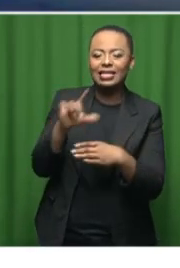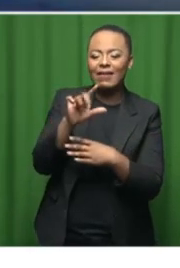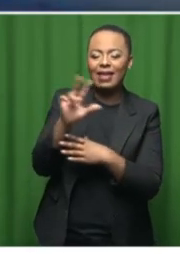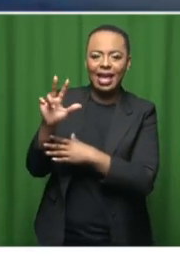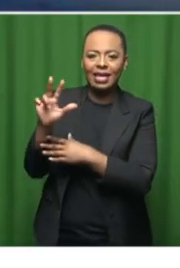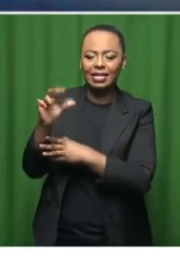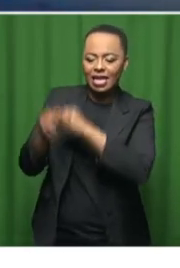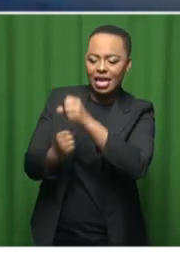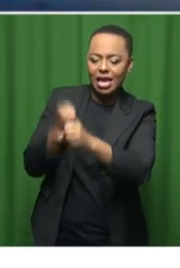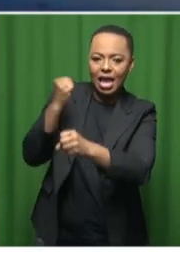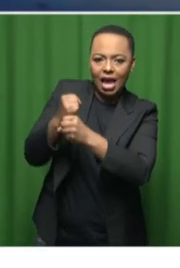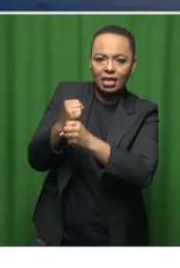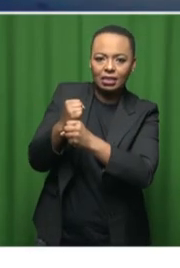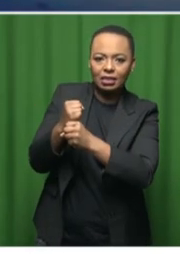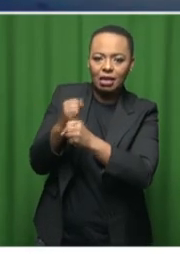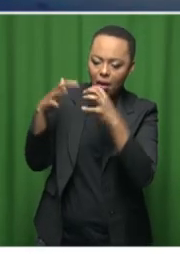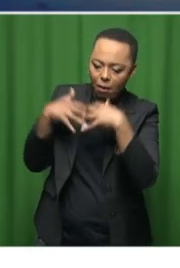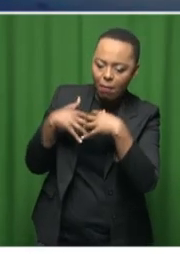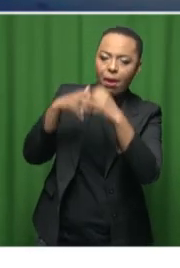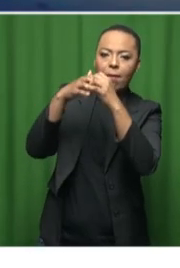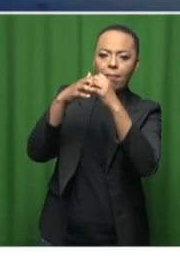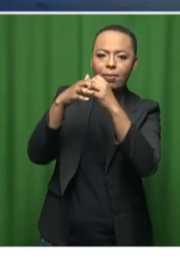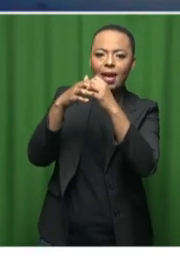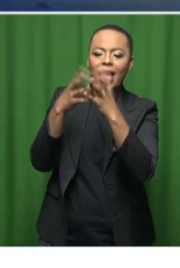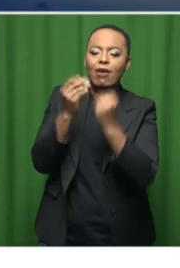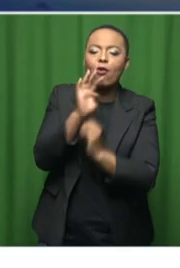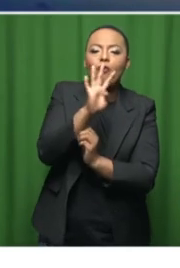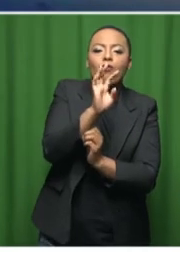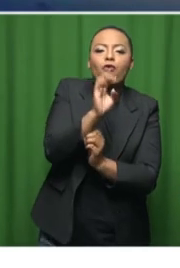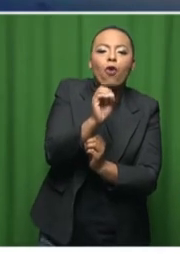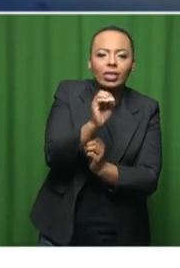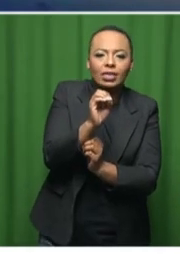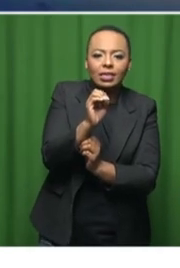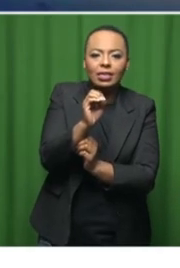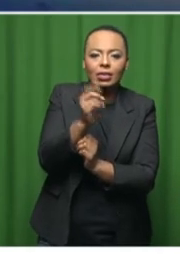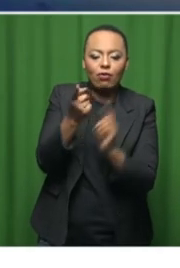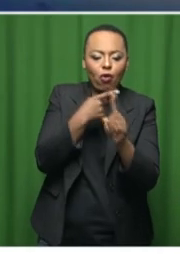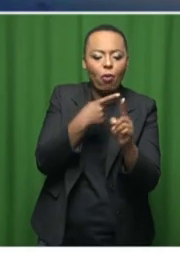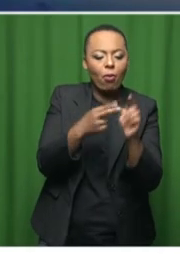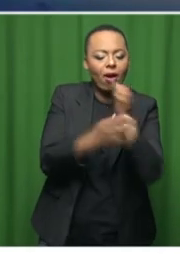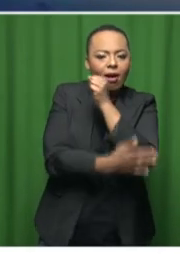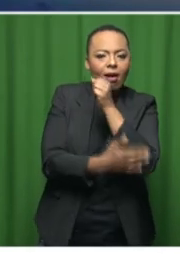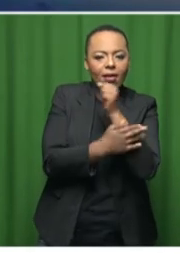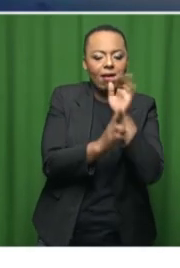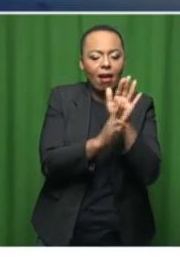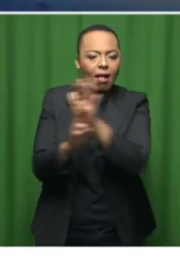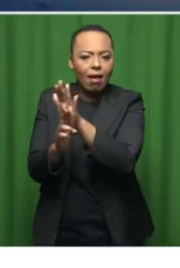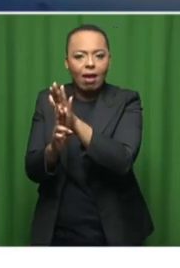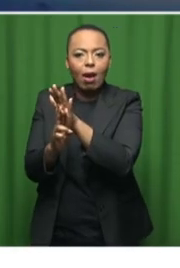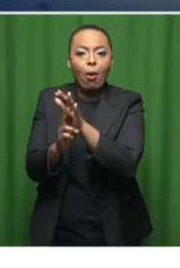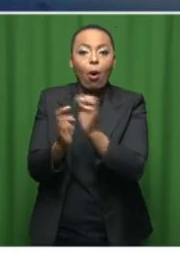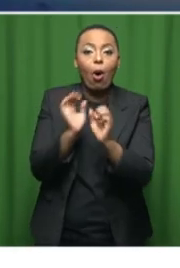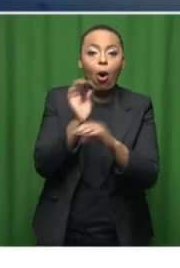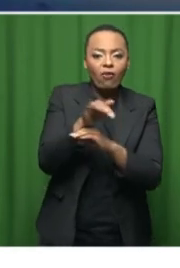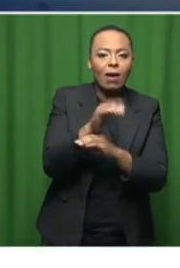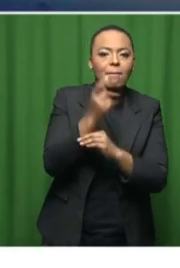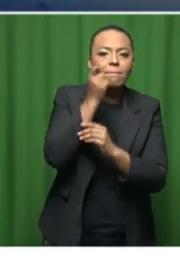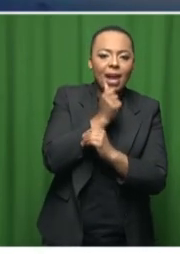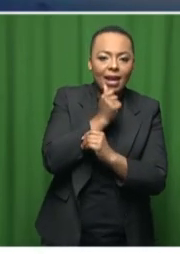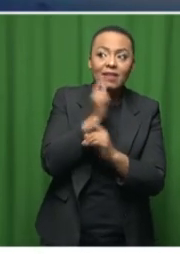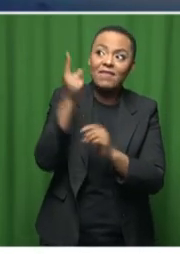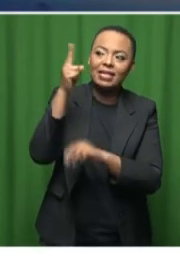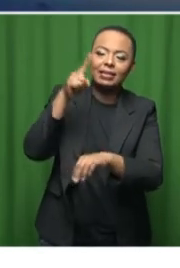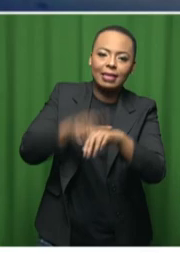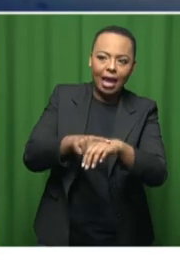40 triennial assemblies. 40 of them were presided over by men. For the first time, a